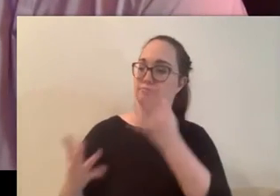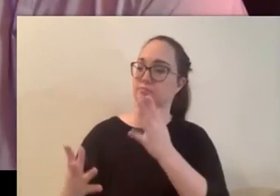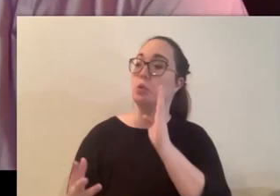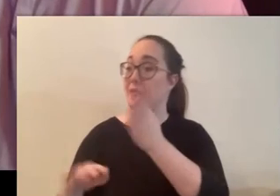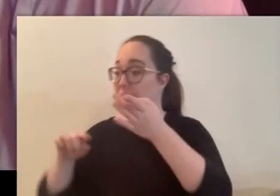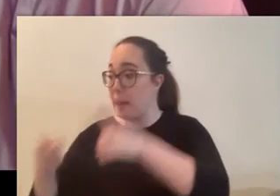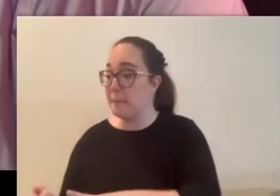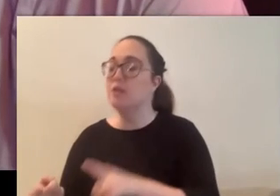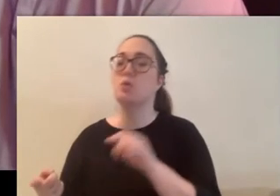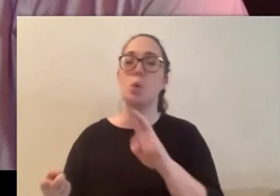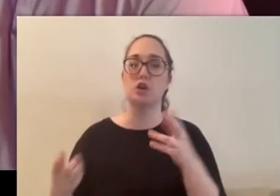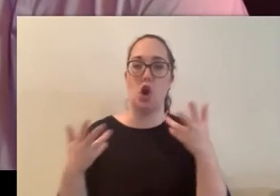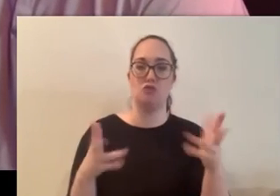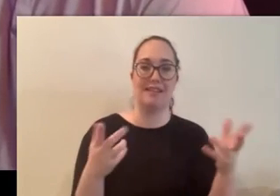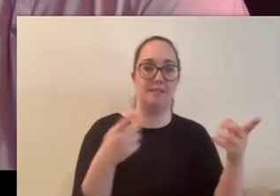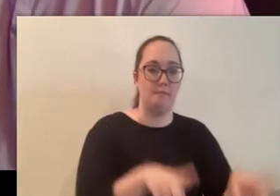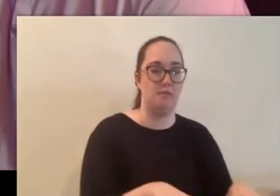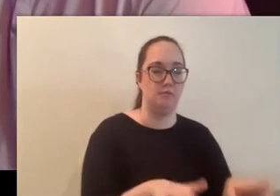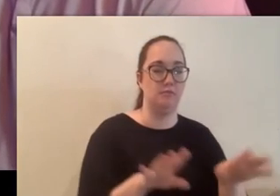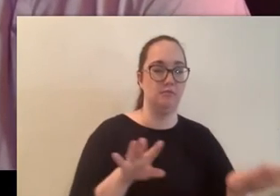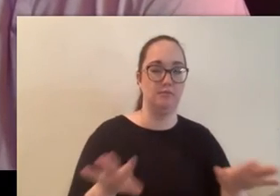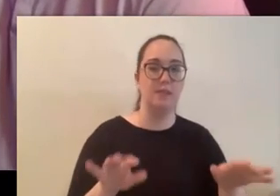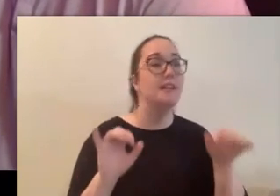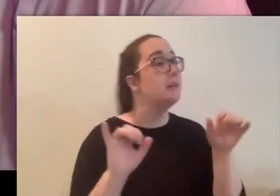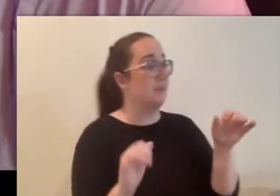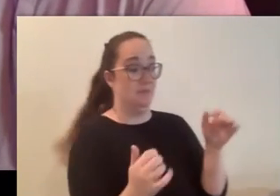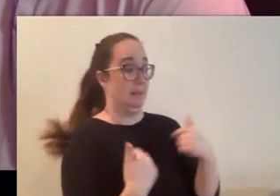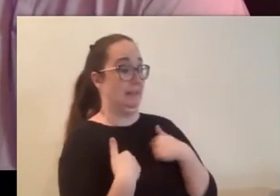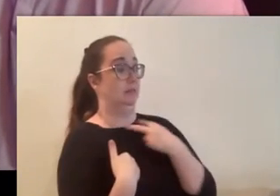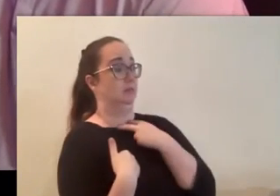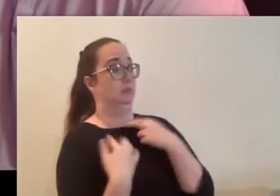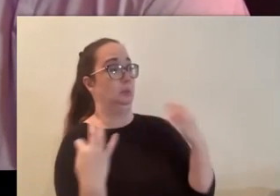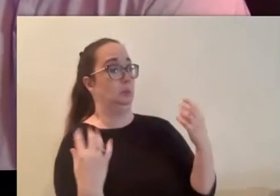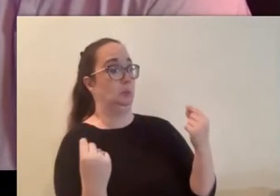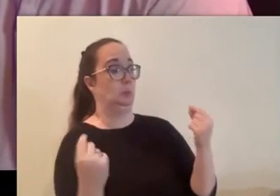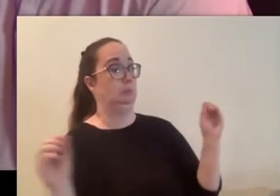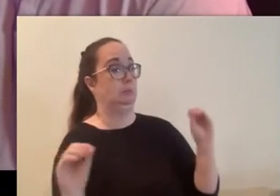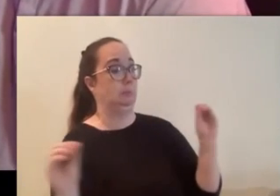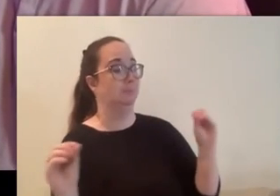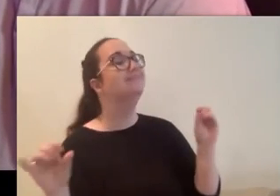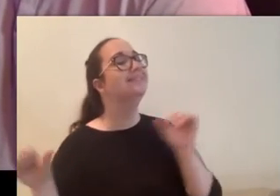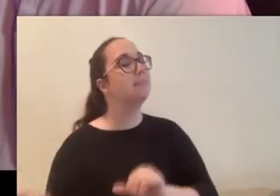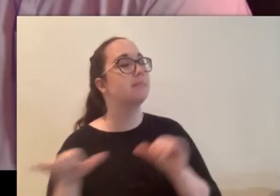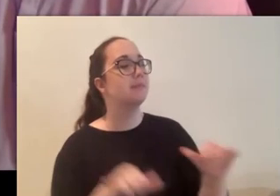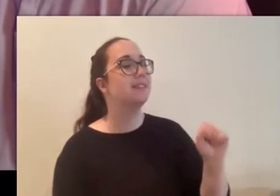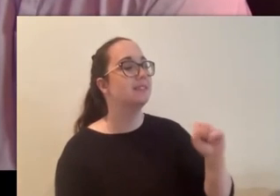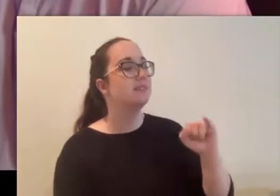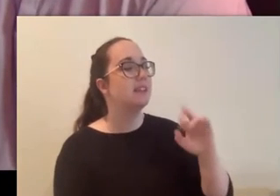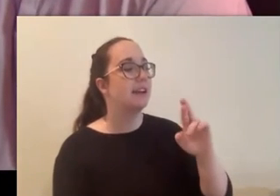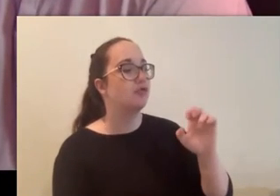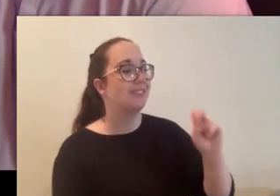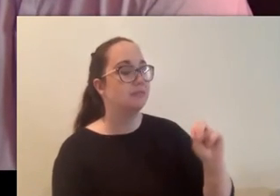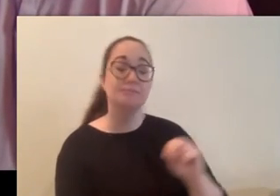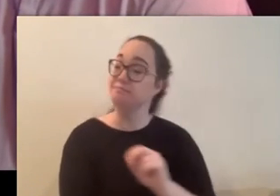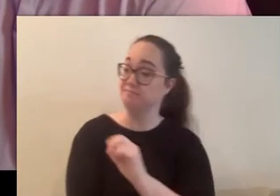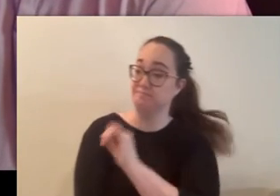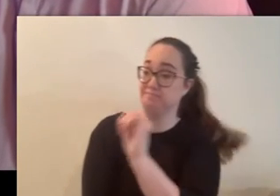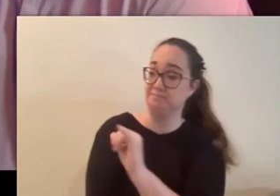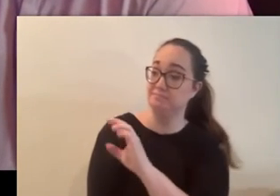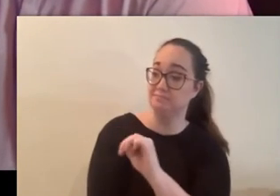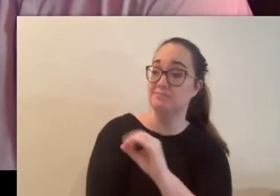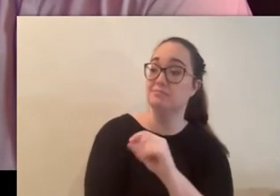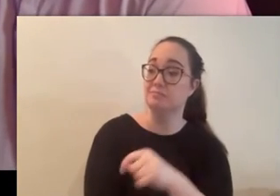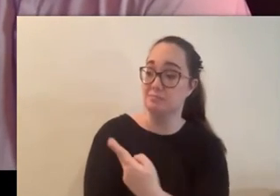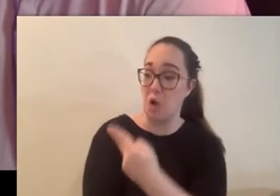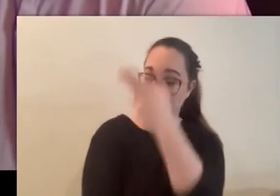yeah just know that the death is coming it's like a siren yeah exactly like a siren yeah and it's kind of like mothman like mothman it might